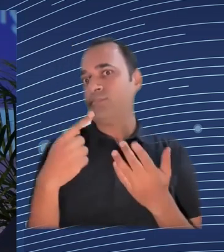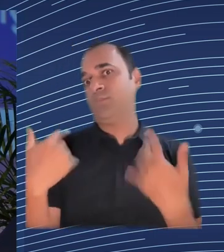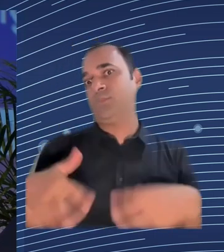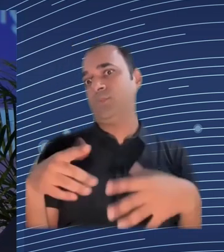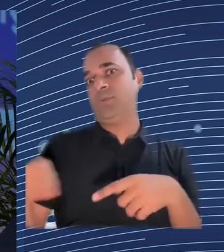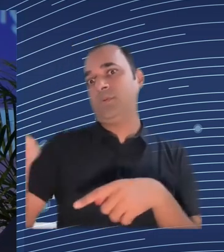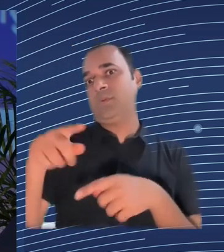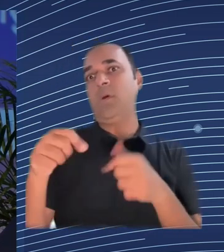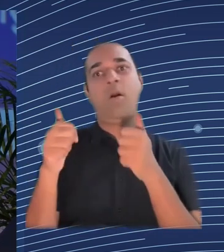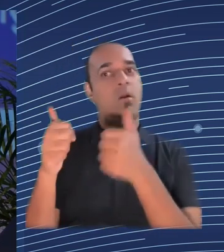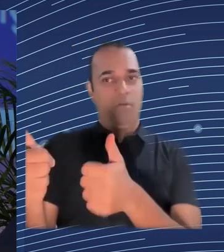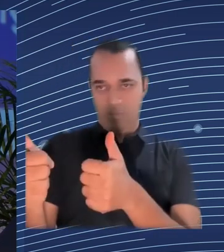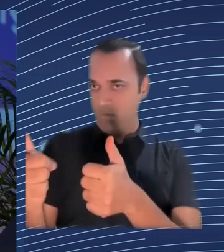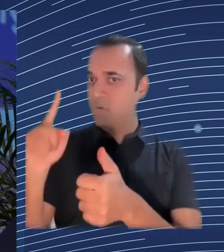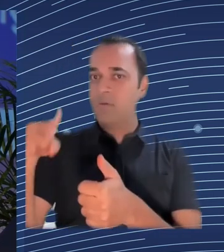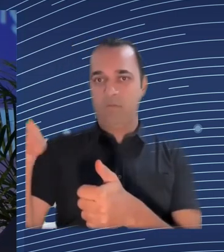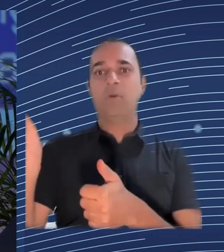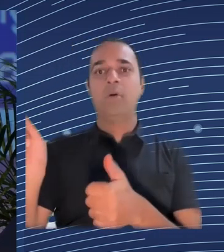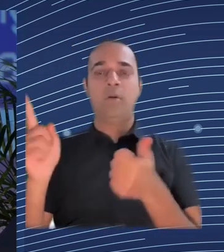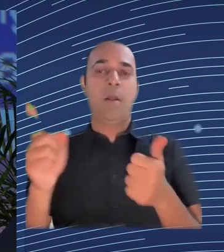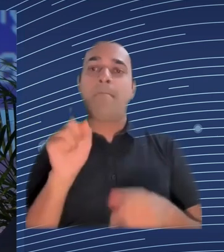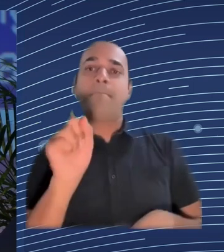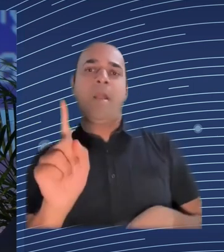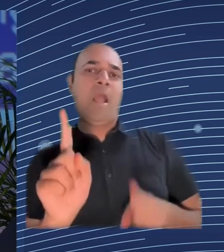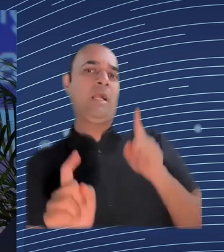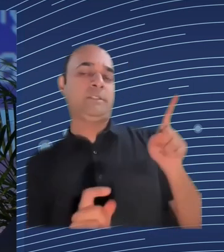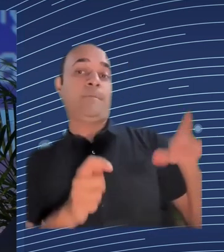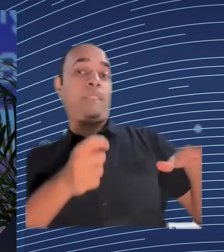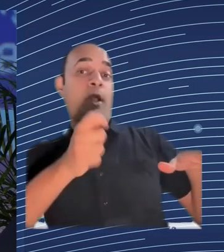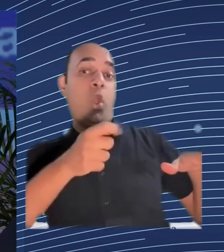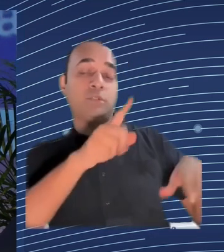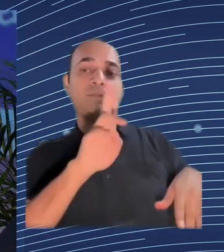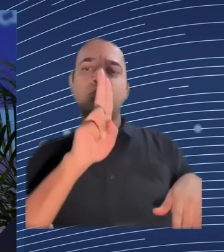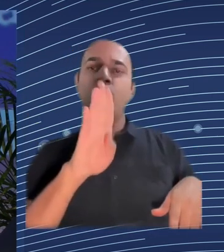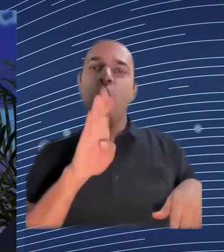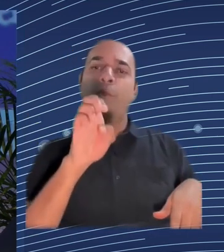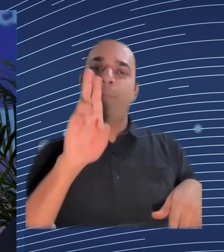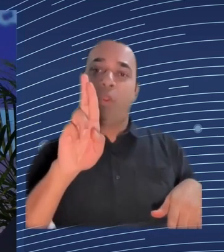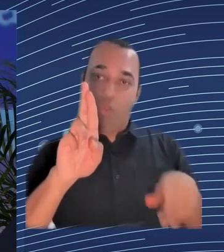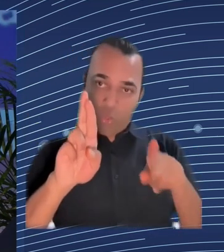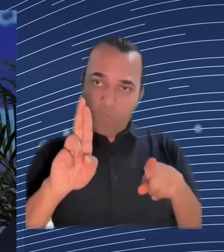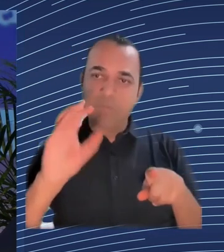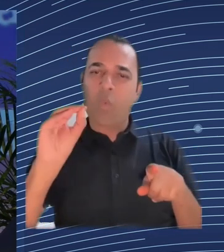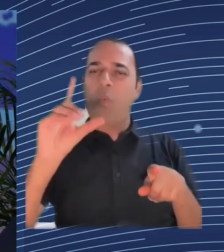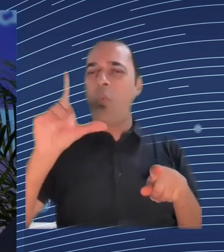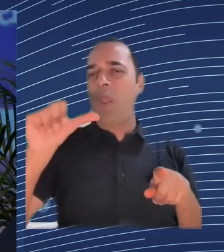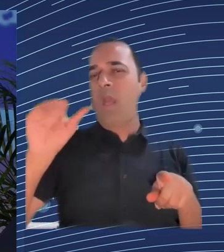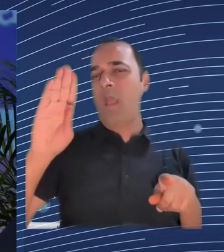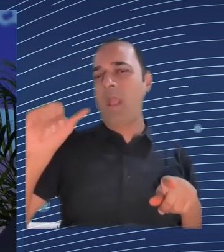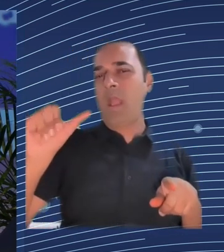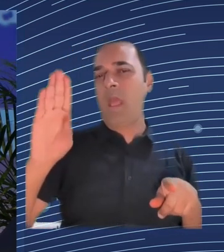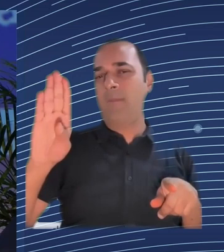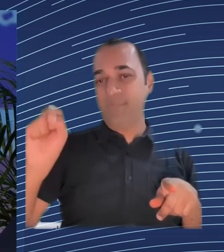collectivize their data so that was an abuse of the GDPR and the court of appeal in Amsterdam said something very interesting he said actually rather than being